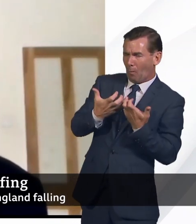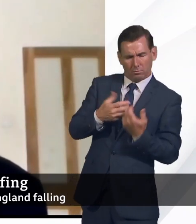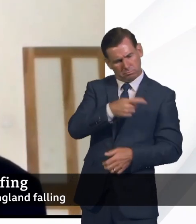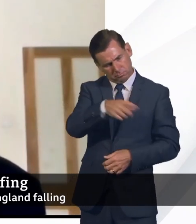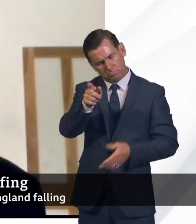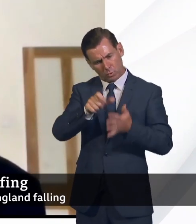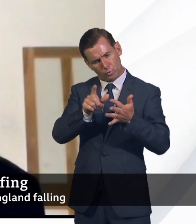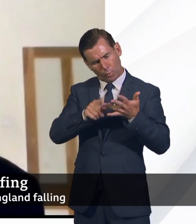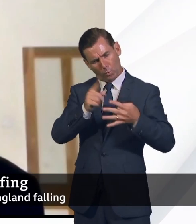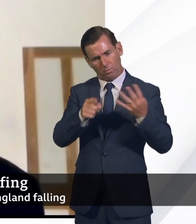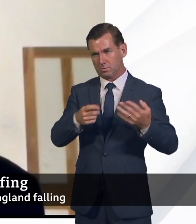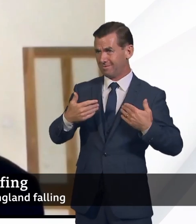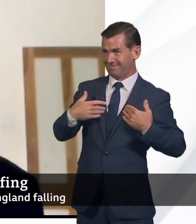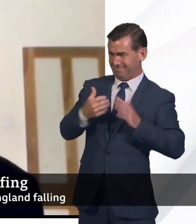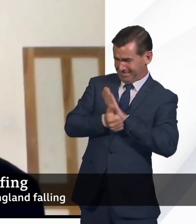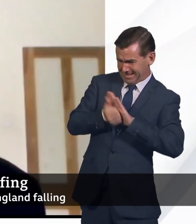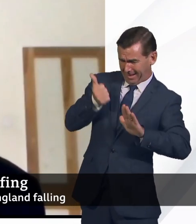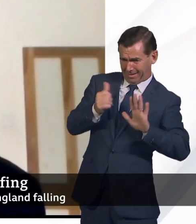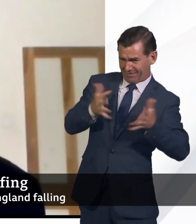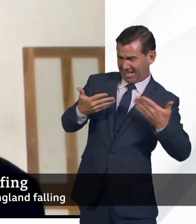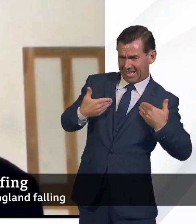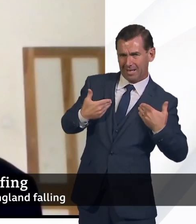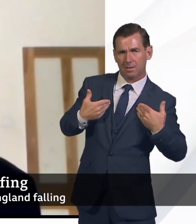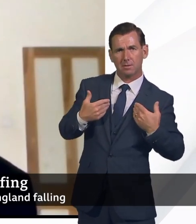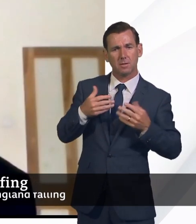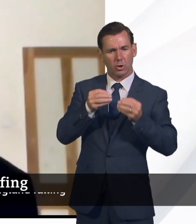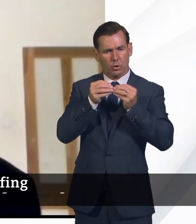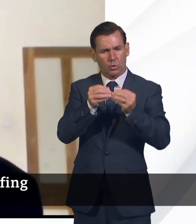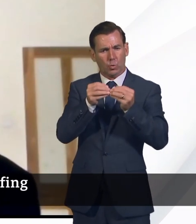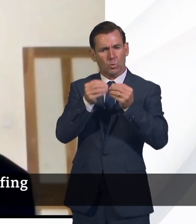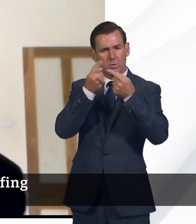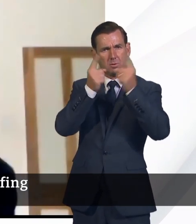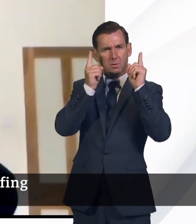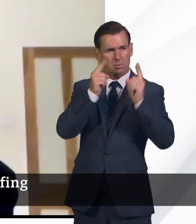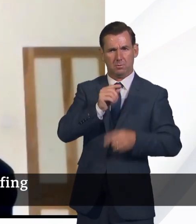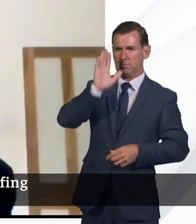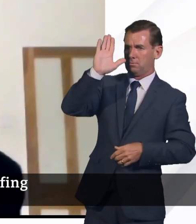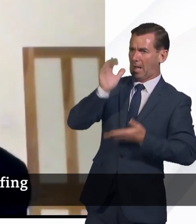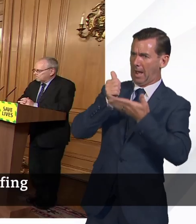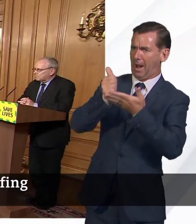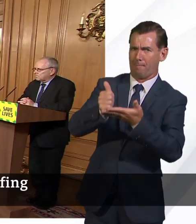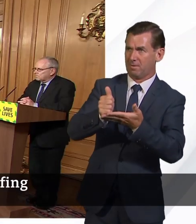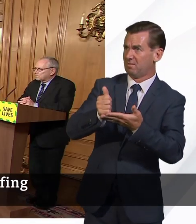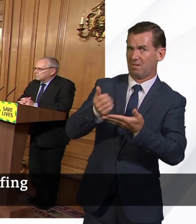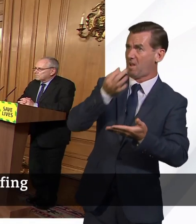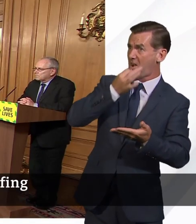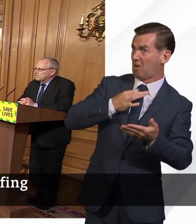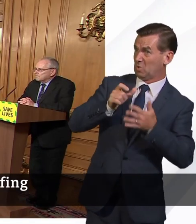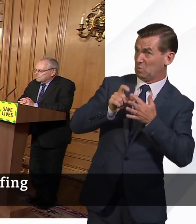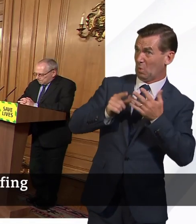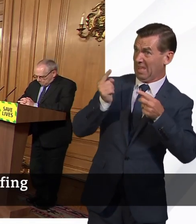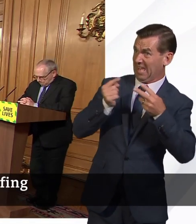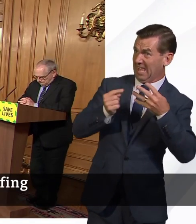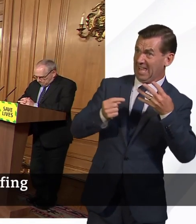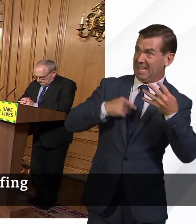And what structures have been put in place to ensure students who have opted in are fully protected and supported? Thank you very much, Gemma.